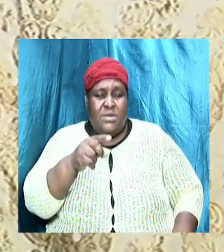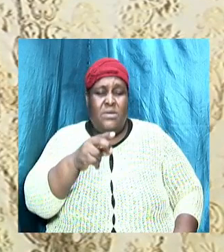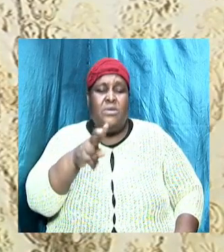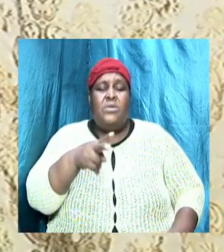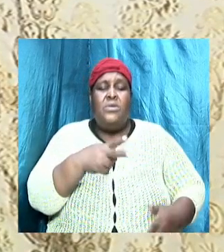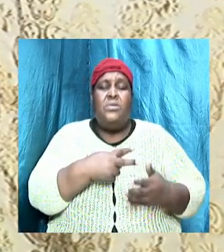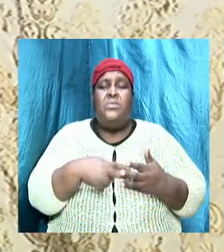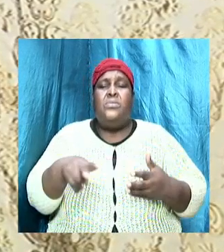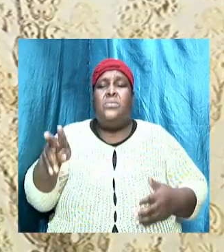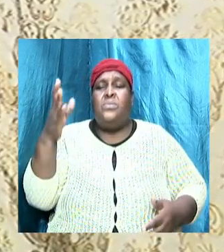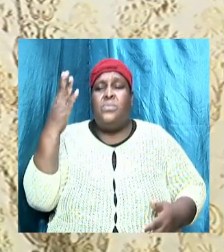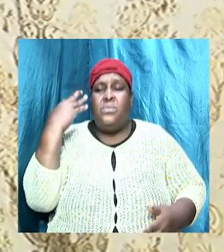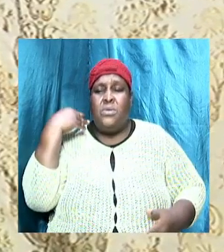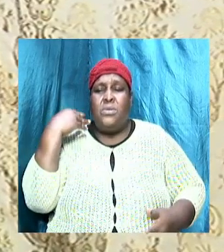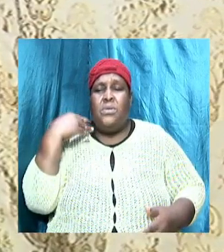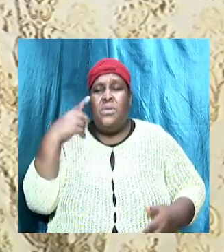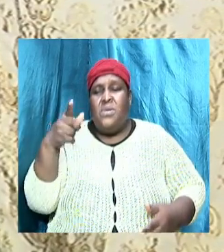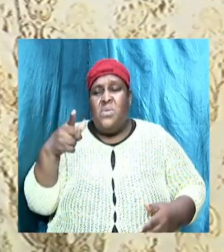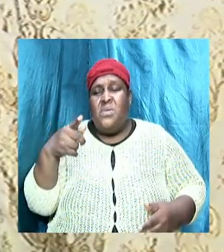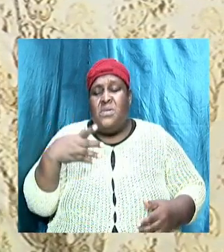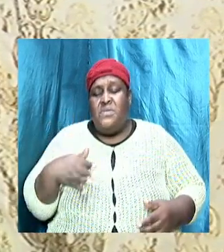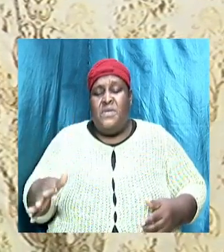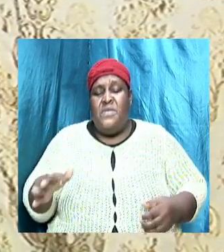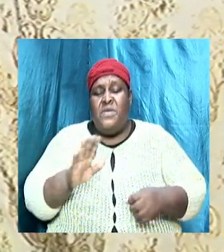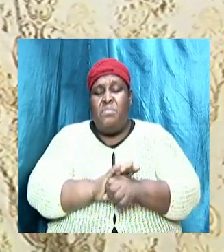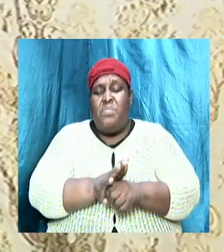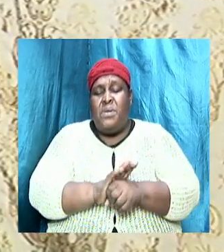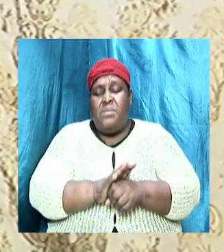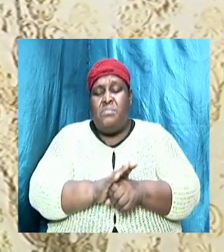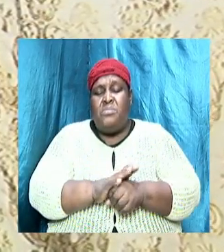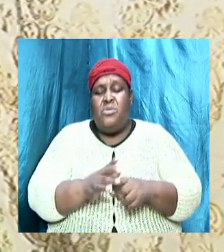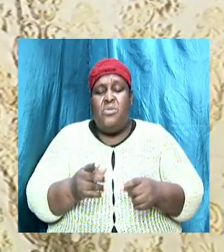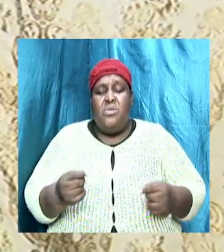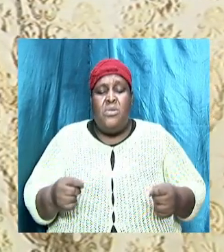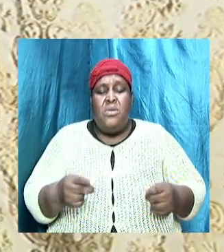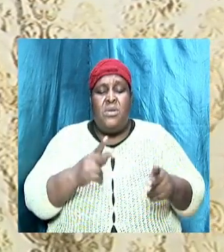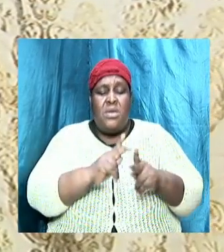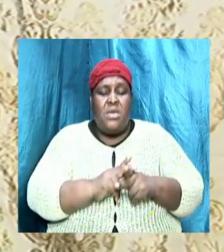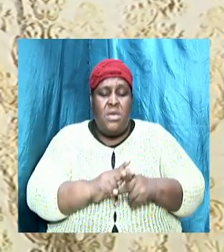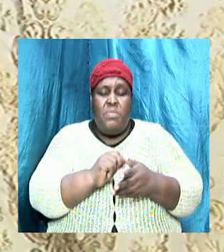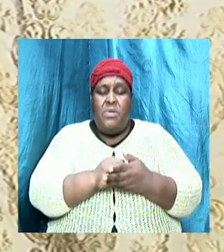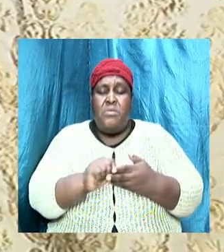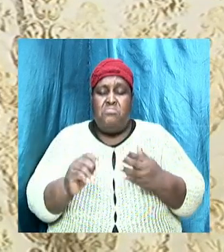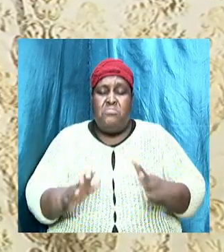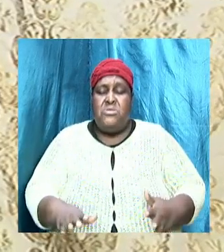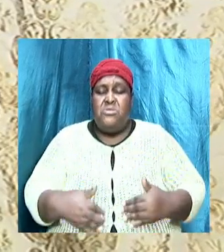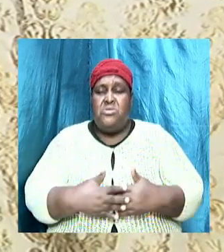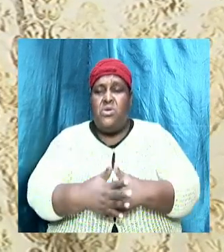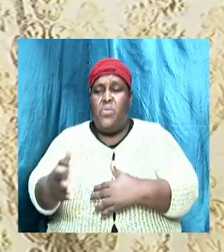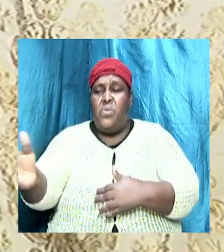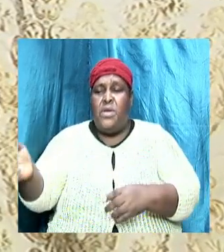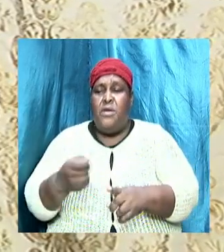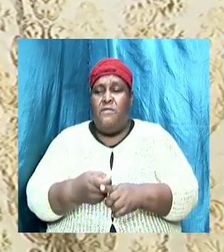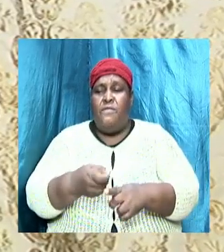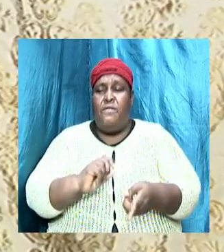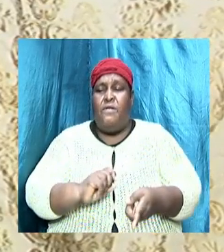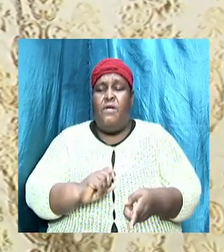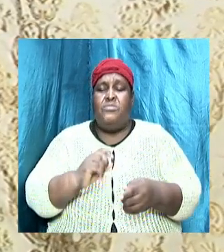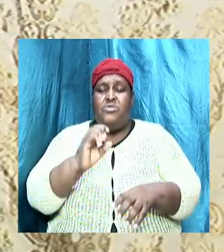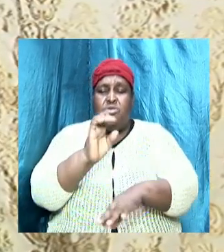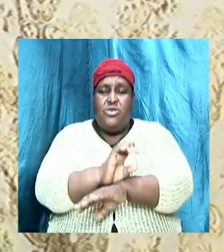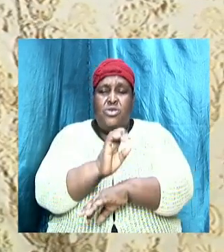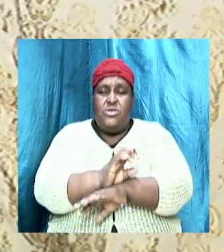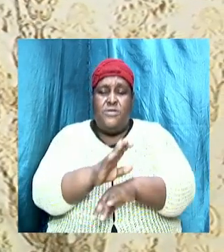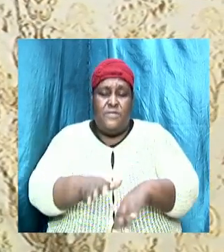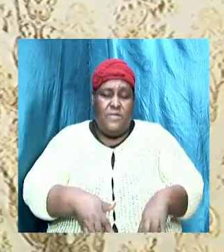of the things that the pandemic is doing is that it's keeping the saints away from the church. And I'm feeling in my spirit